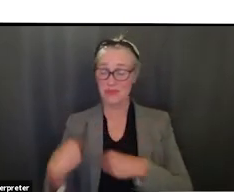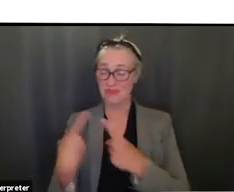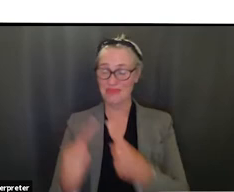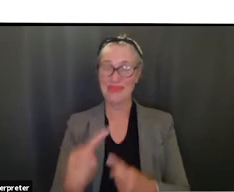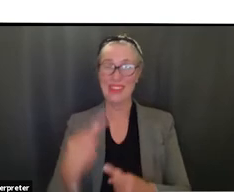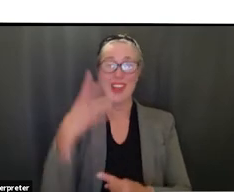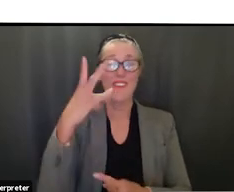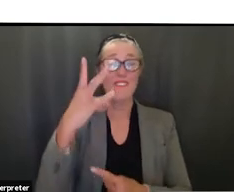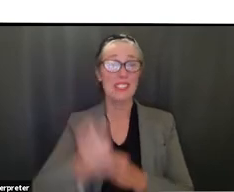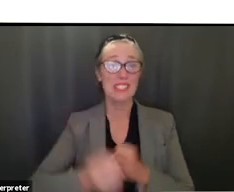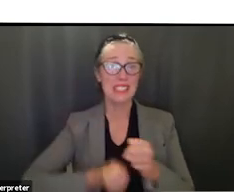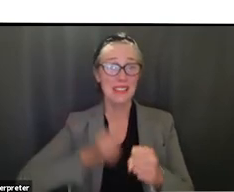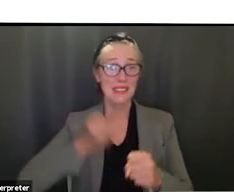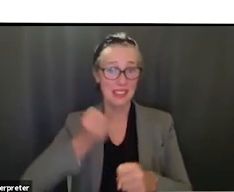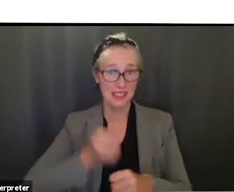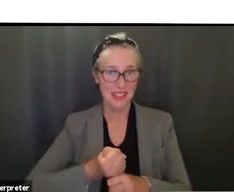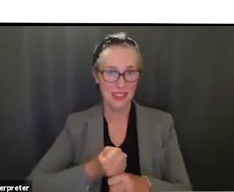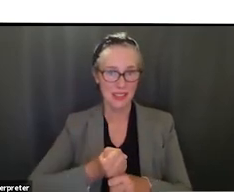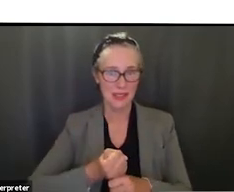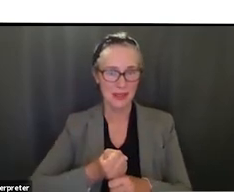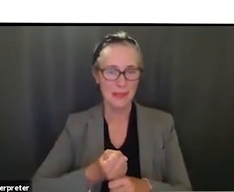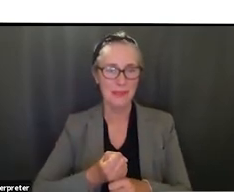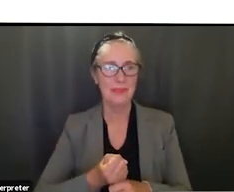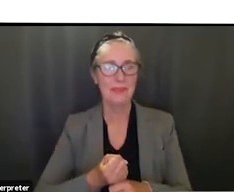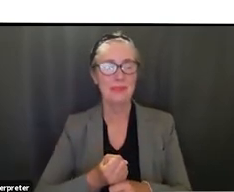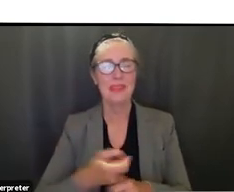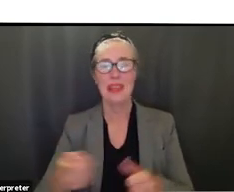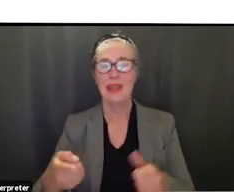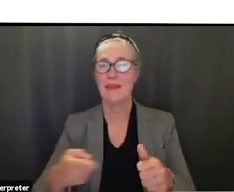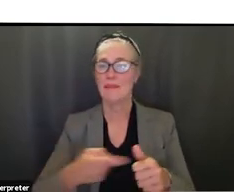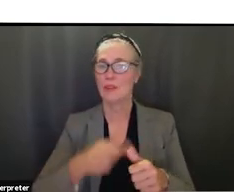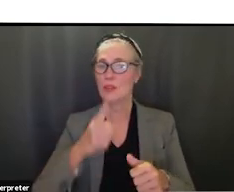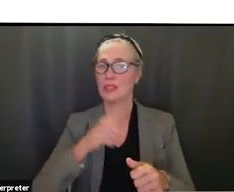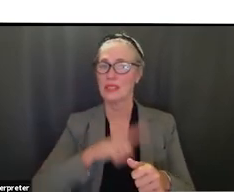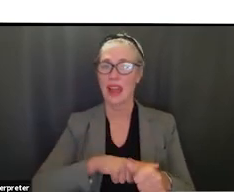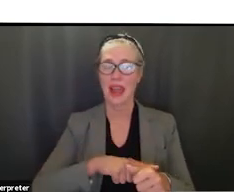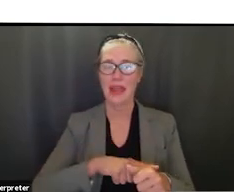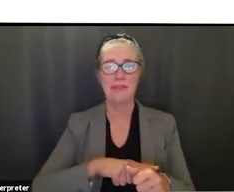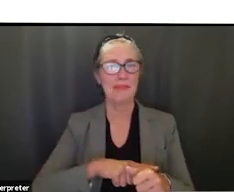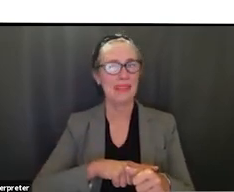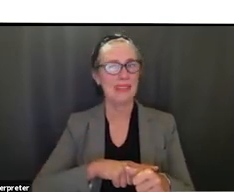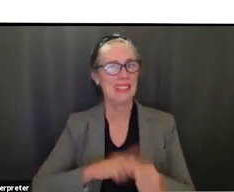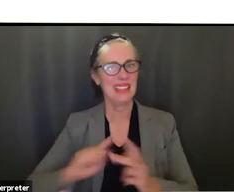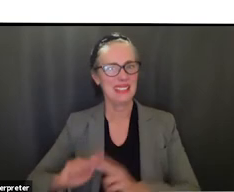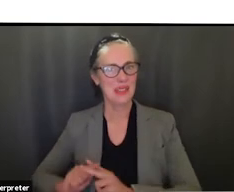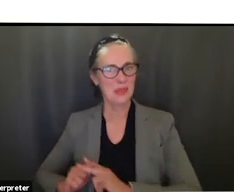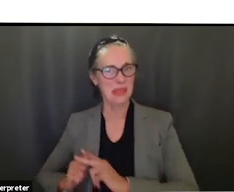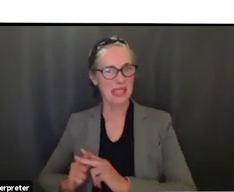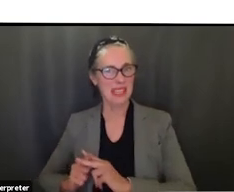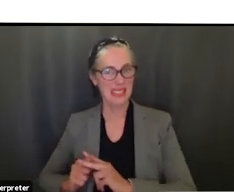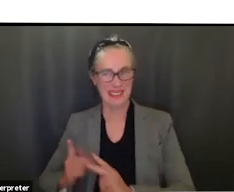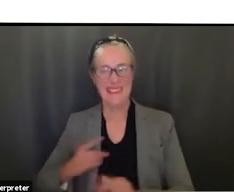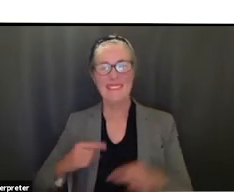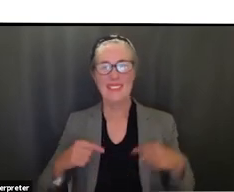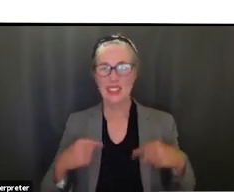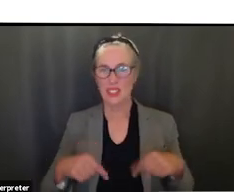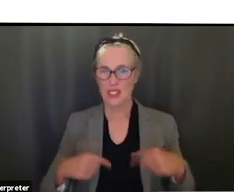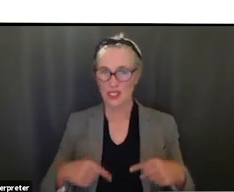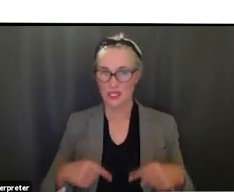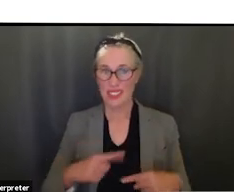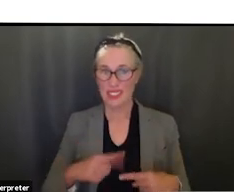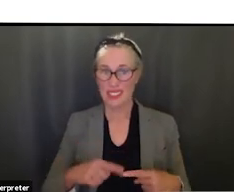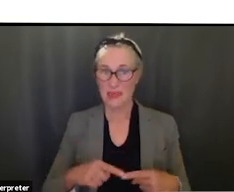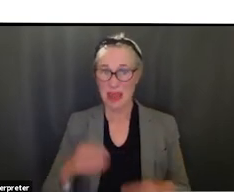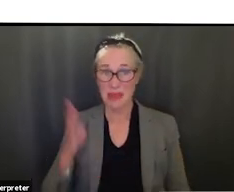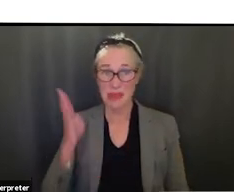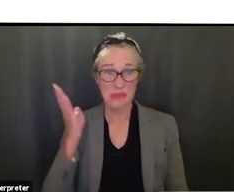this may be the first time since my first year that i'm a little nervous about presenting and